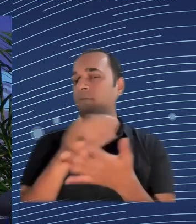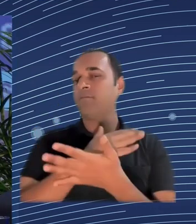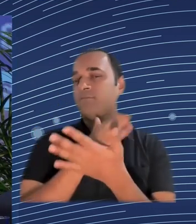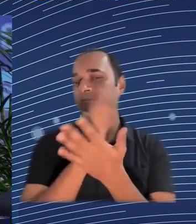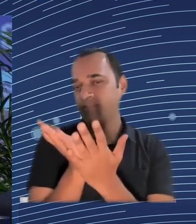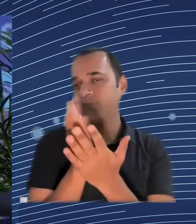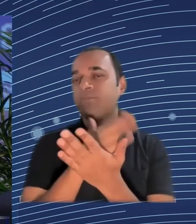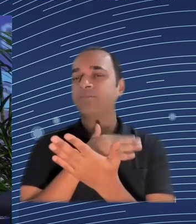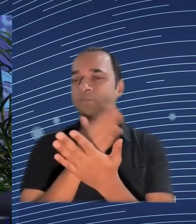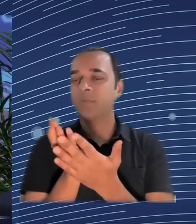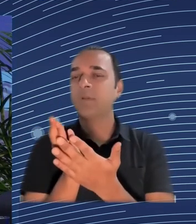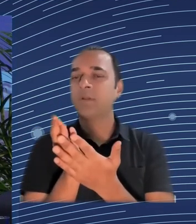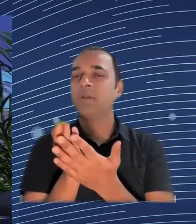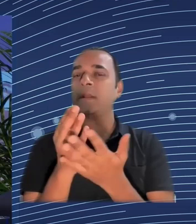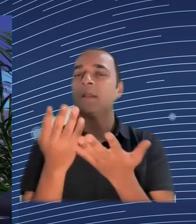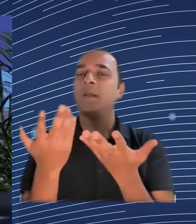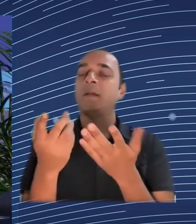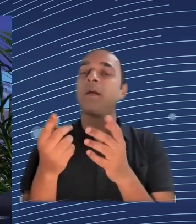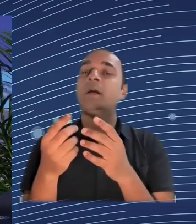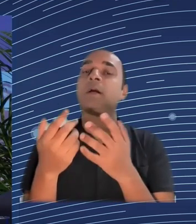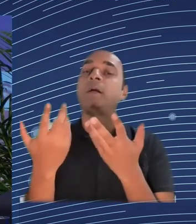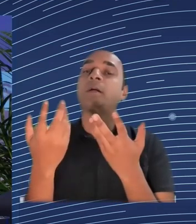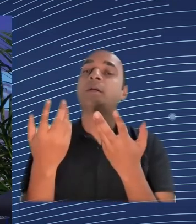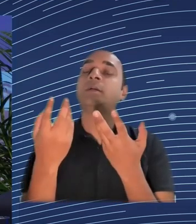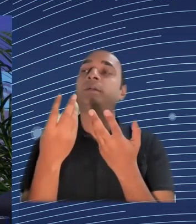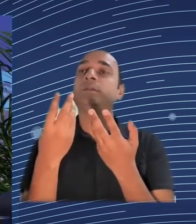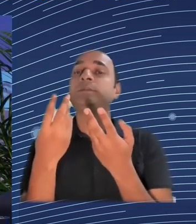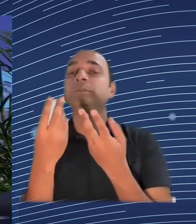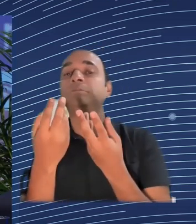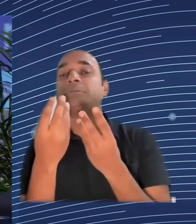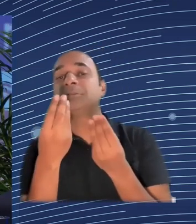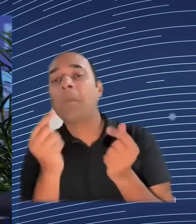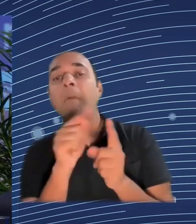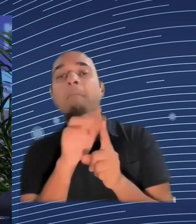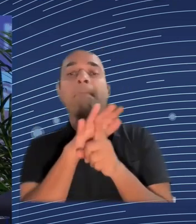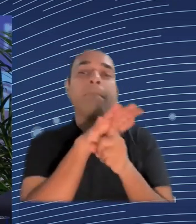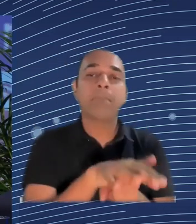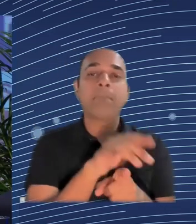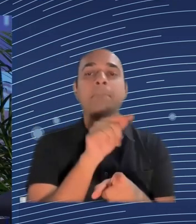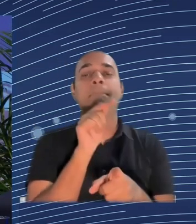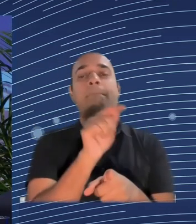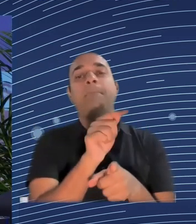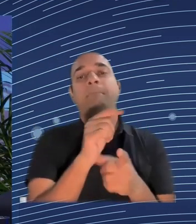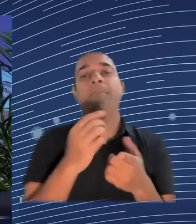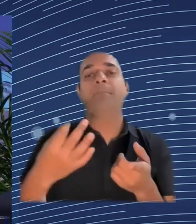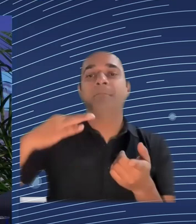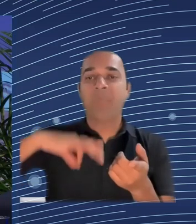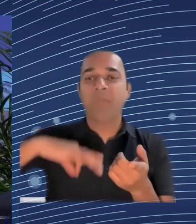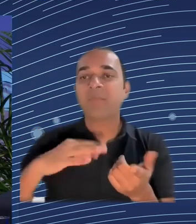And this is about the story of different regions, different nations, different countries having different